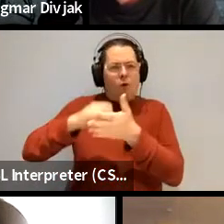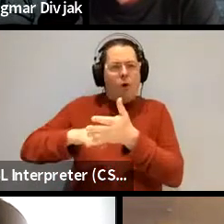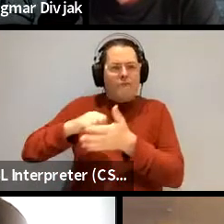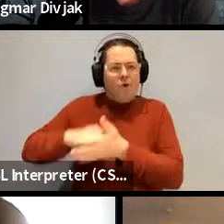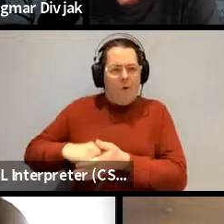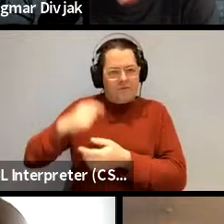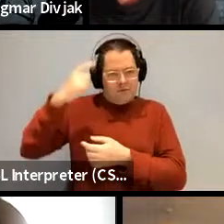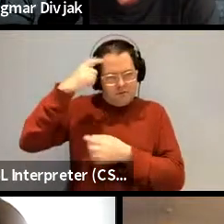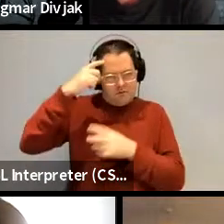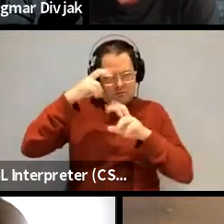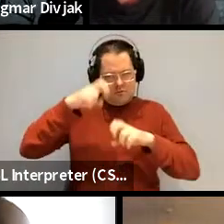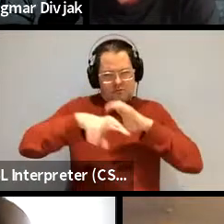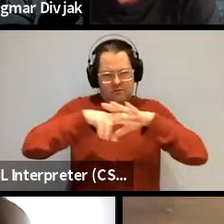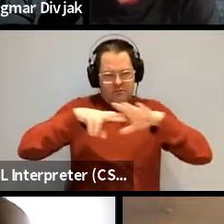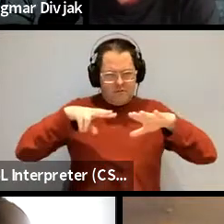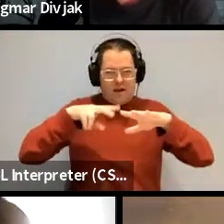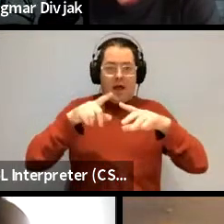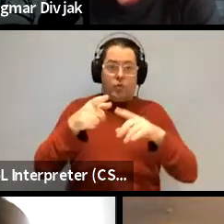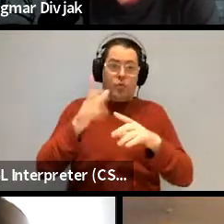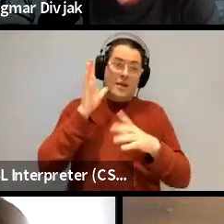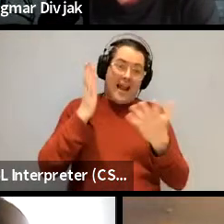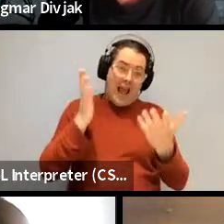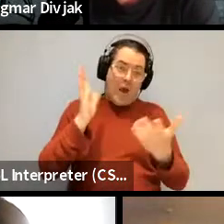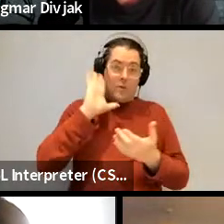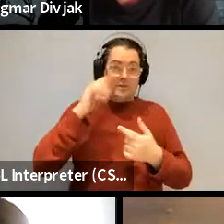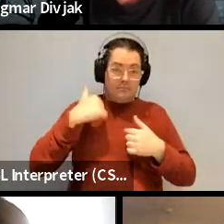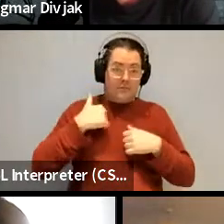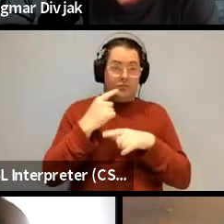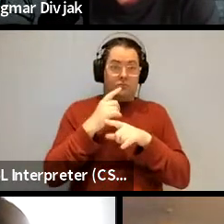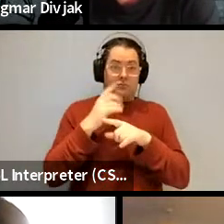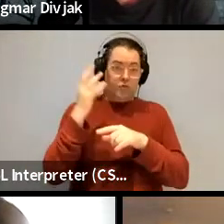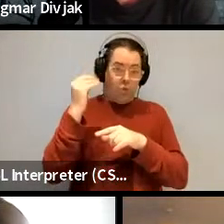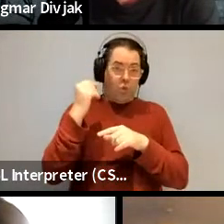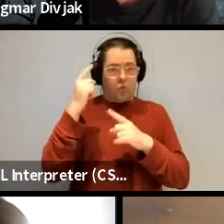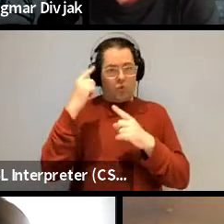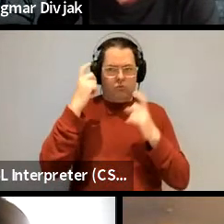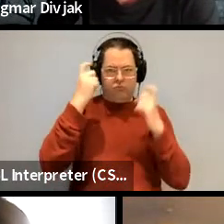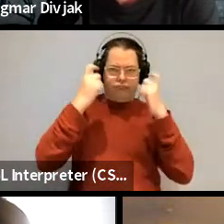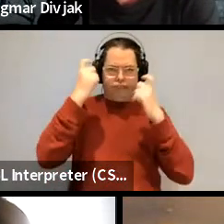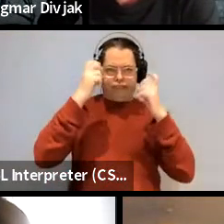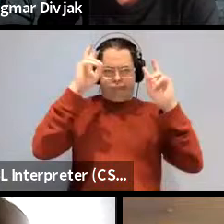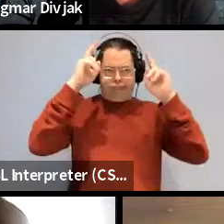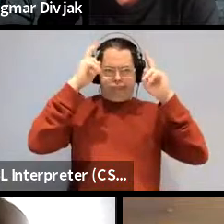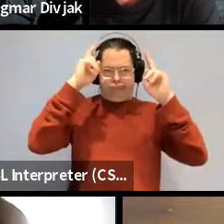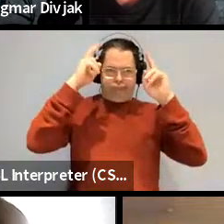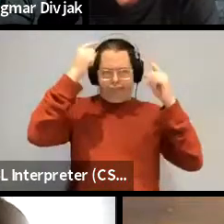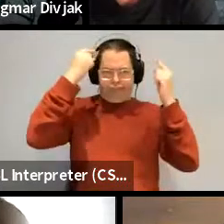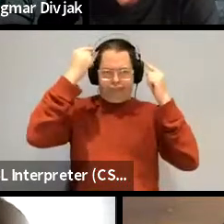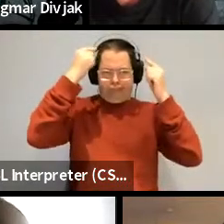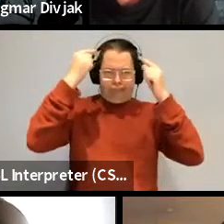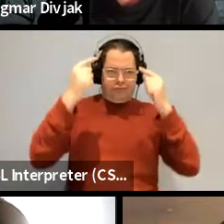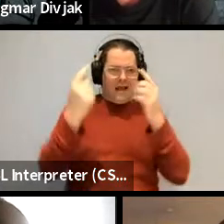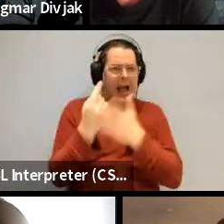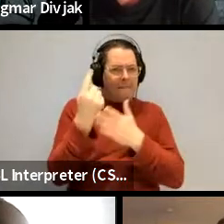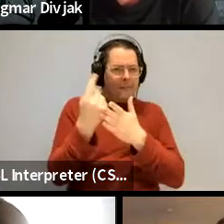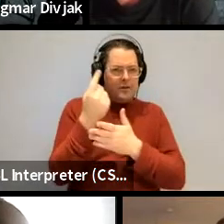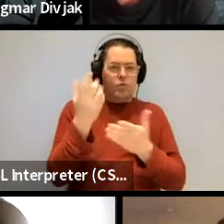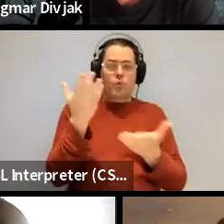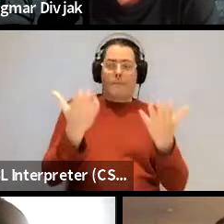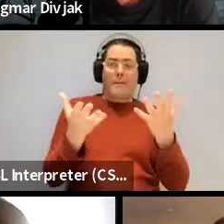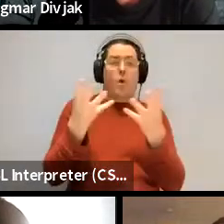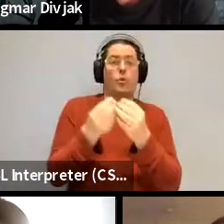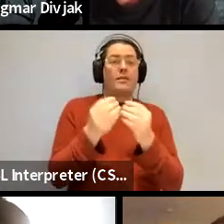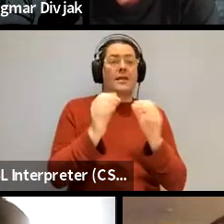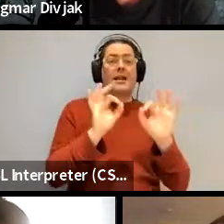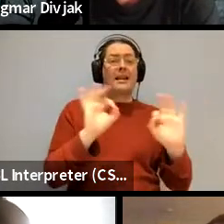doing this task right now you're listening to me talk presumably you're understanding something about what i'm what i'm saying and and you can compare that just doing nothing